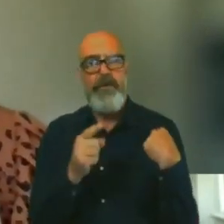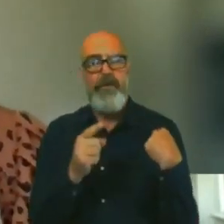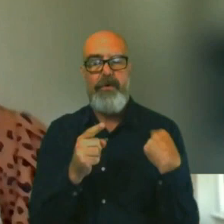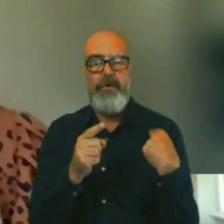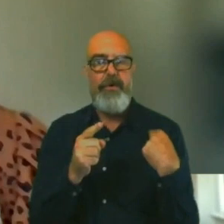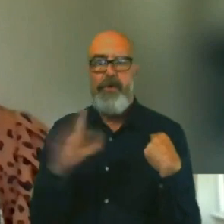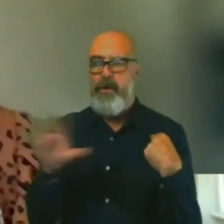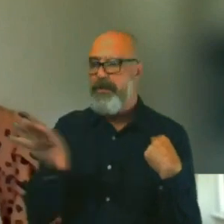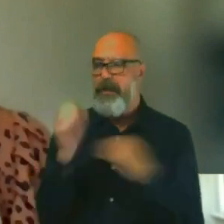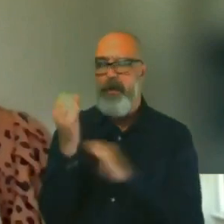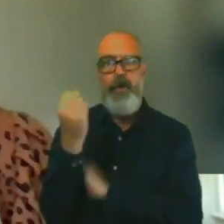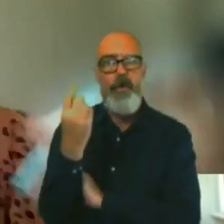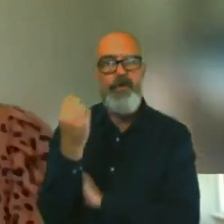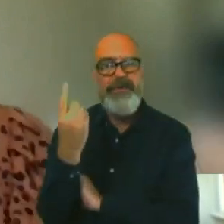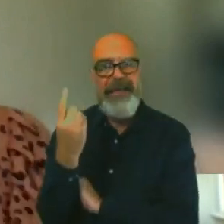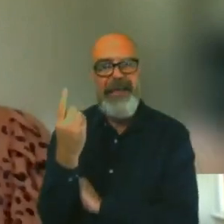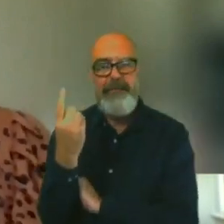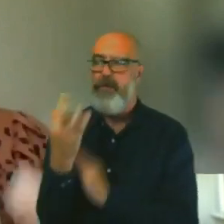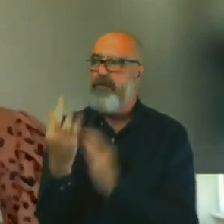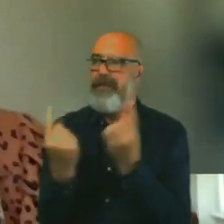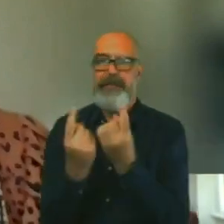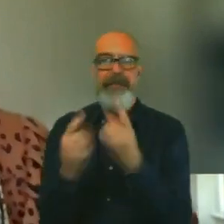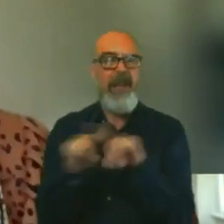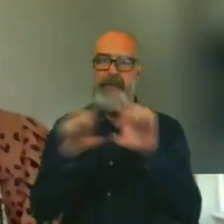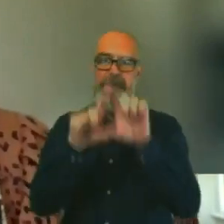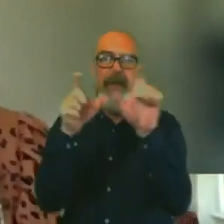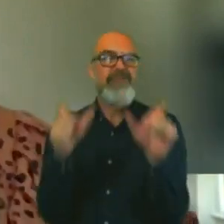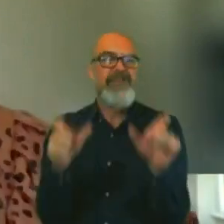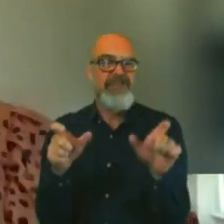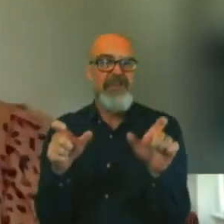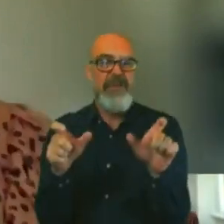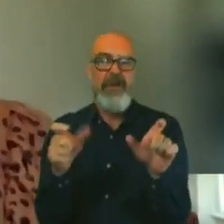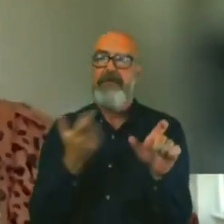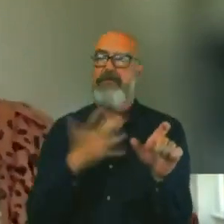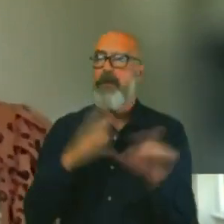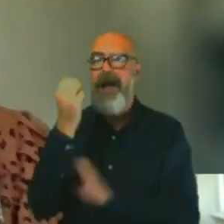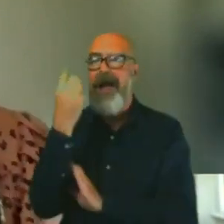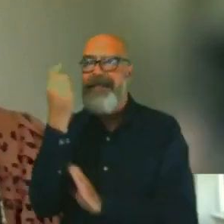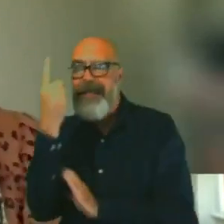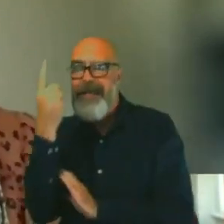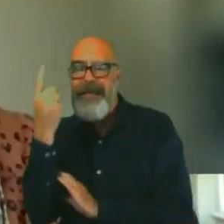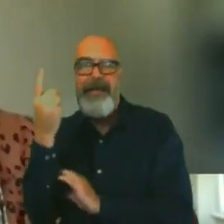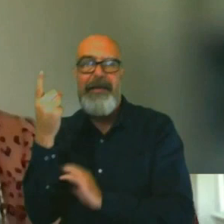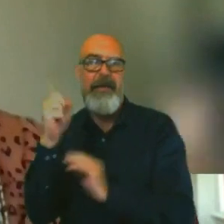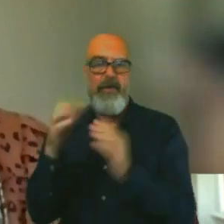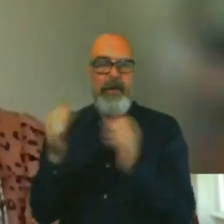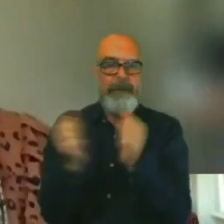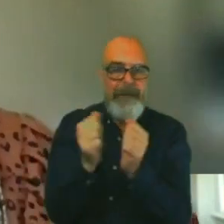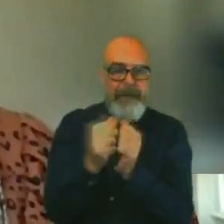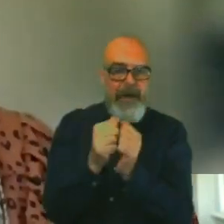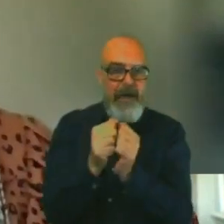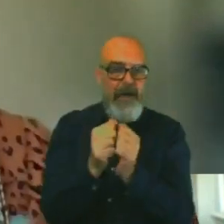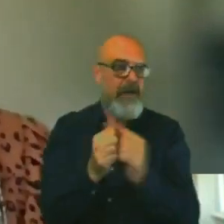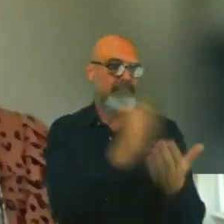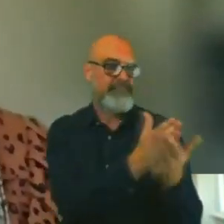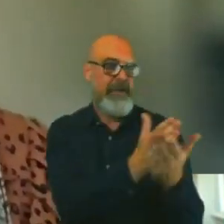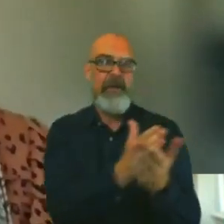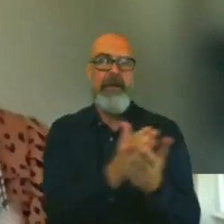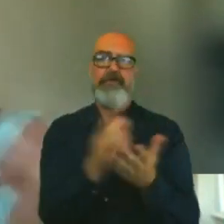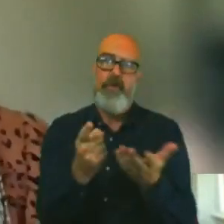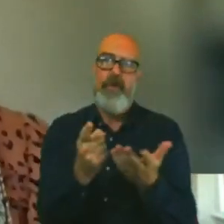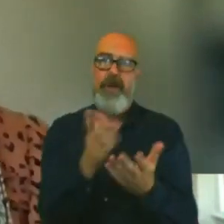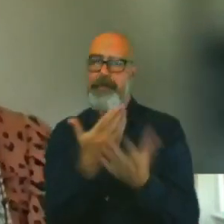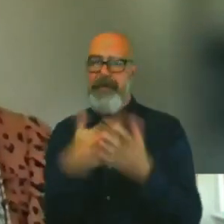bridge, for example, from an idea to a piece of paper to implementation. So, I'm involved in every single part of the